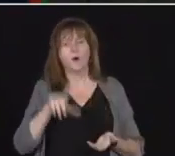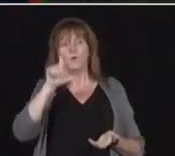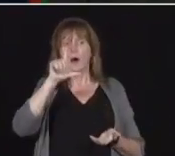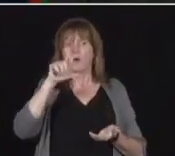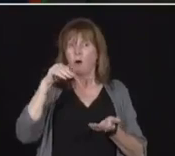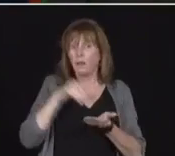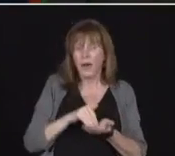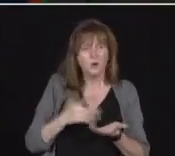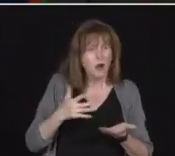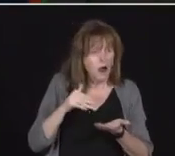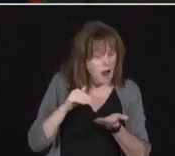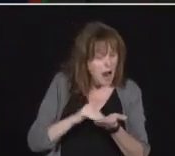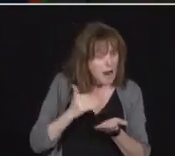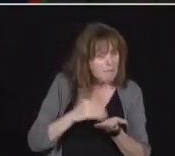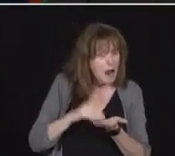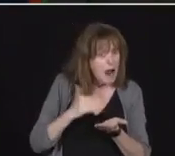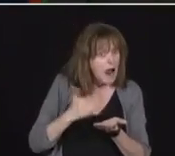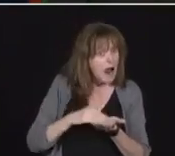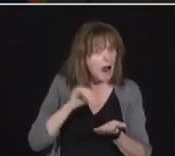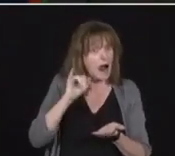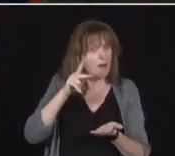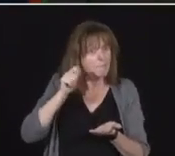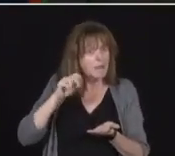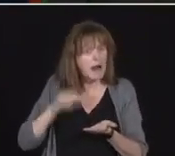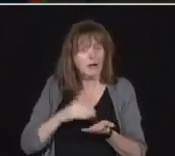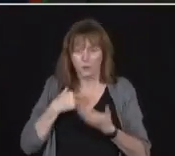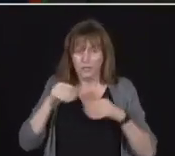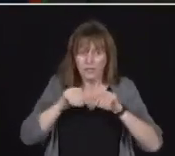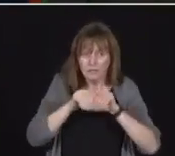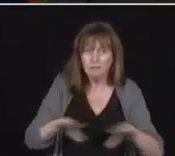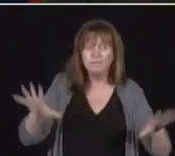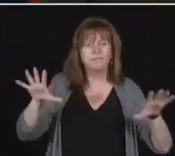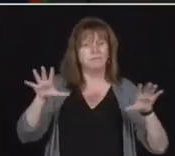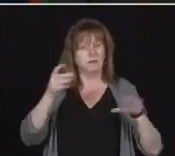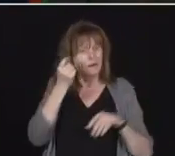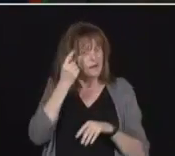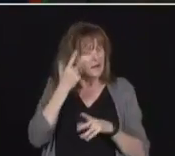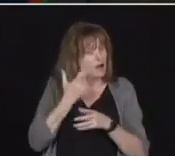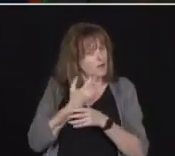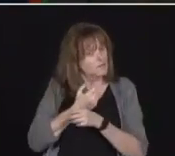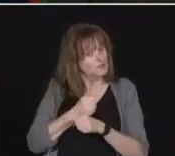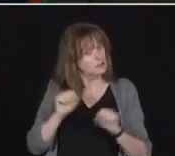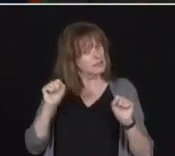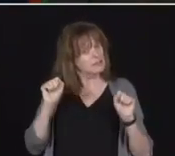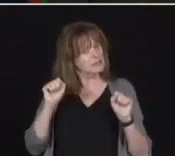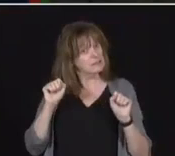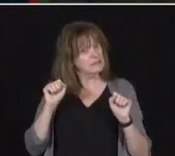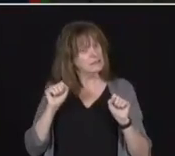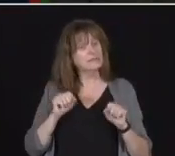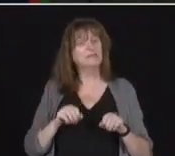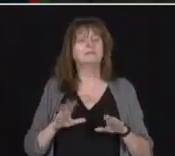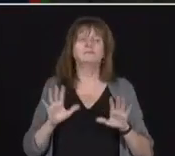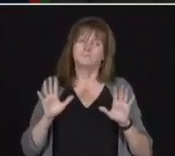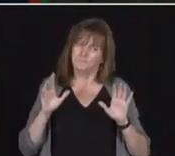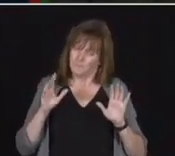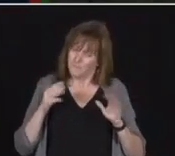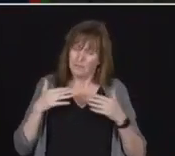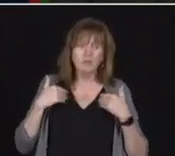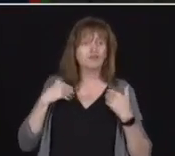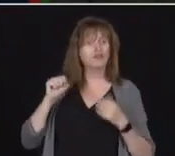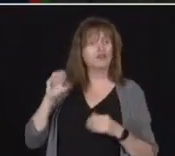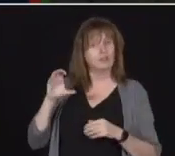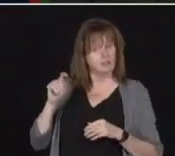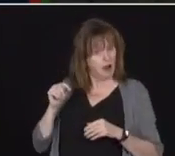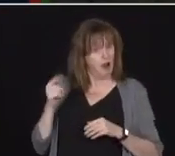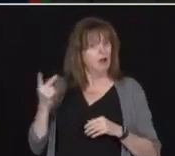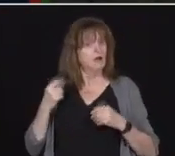with Internet for free. Third, as Minister Scott recently mentioned, her and I have called on the federal government to further commit to